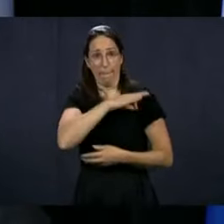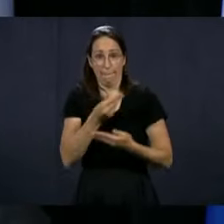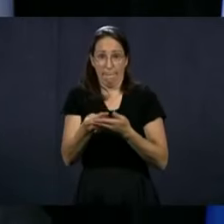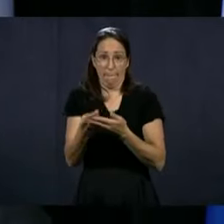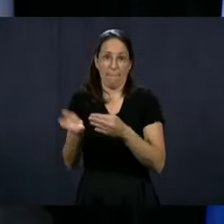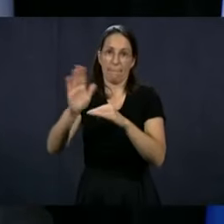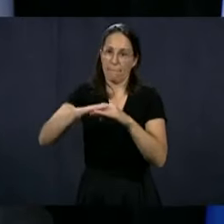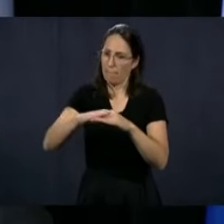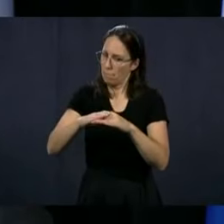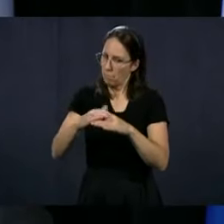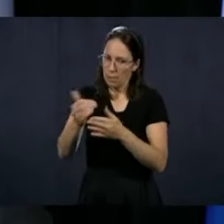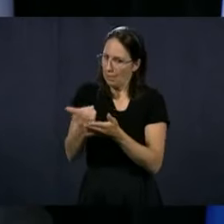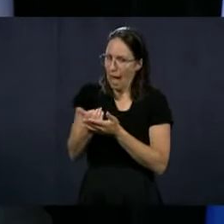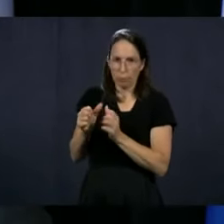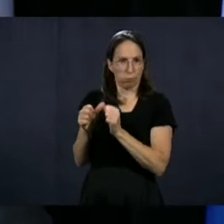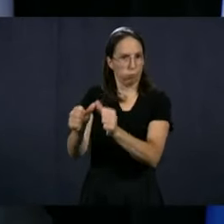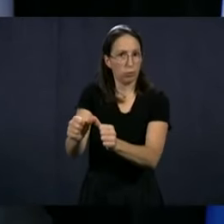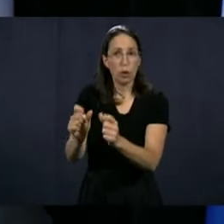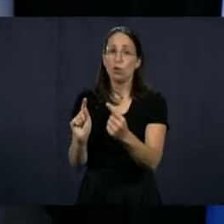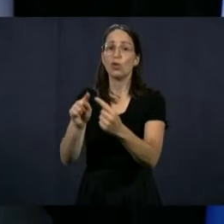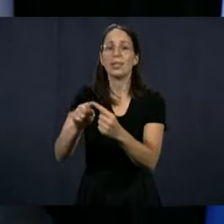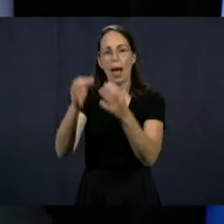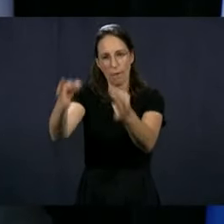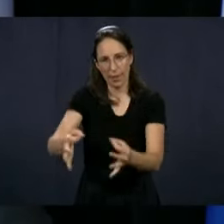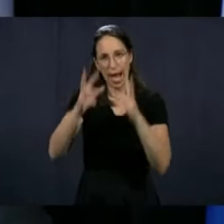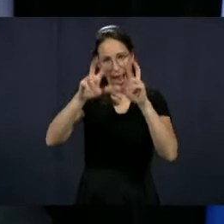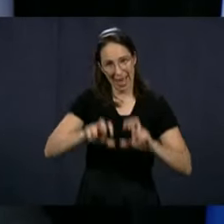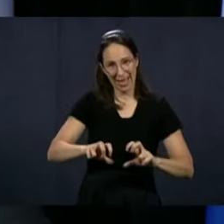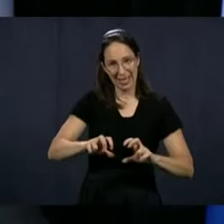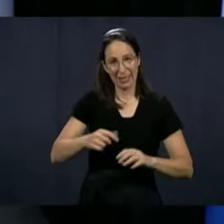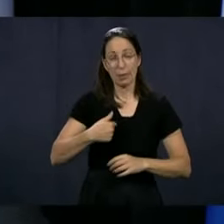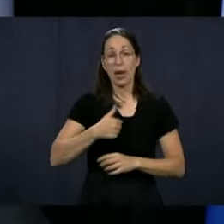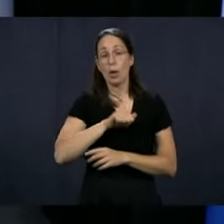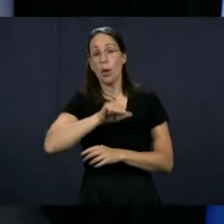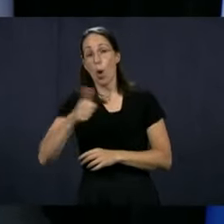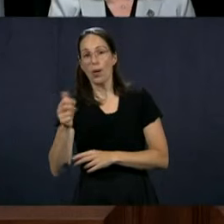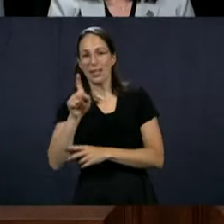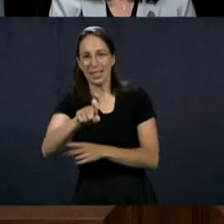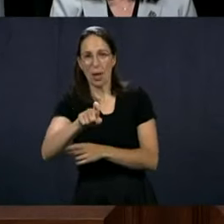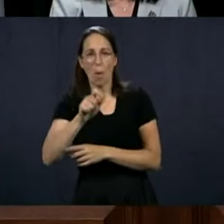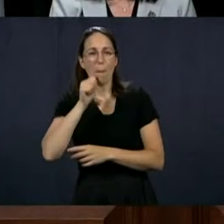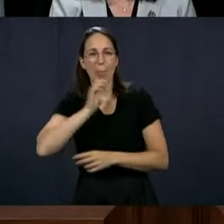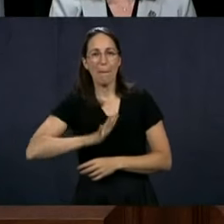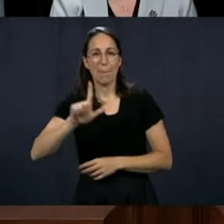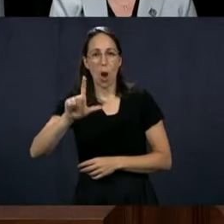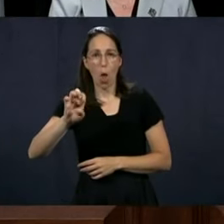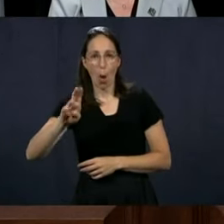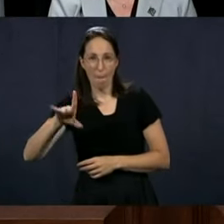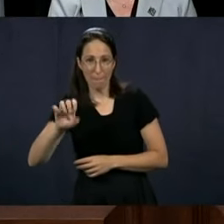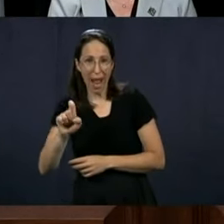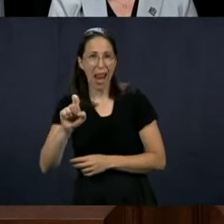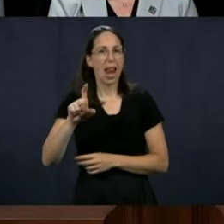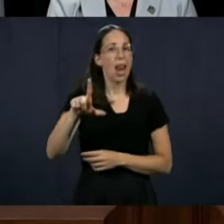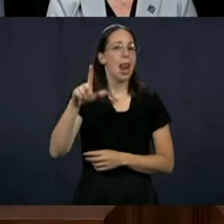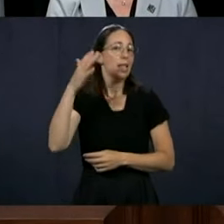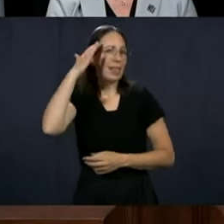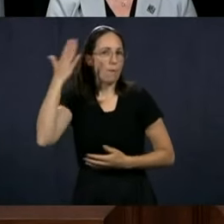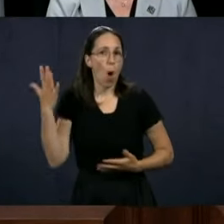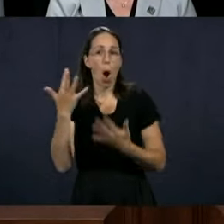there are going to stay as long as, you know, we are still analyzing. But would it be possible to know how many files are